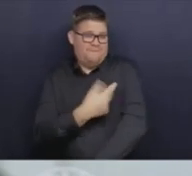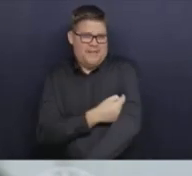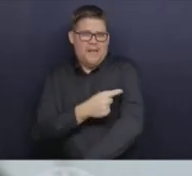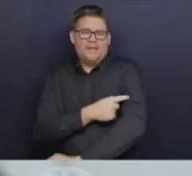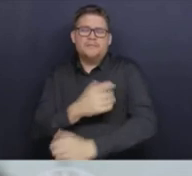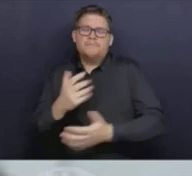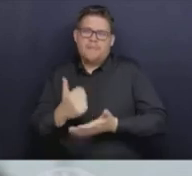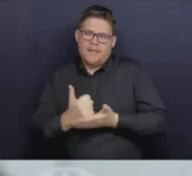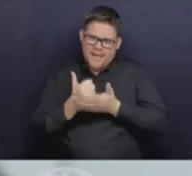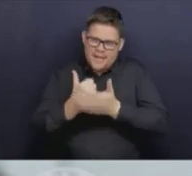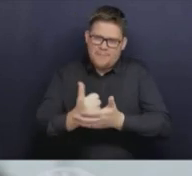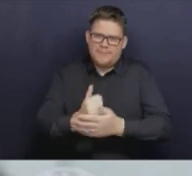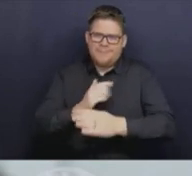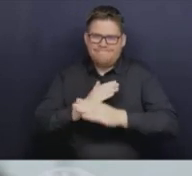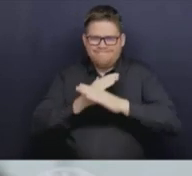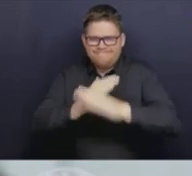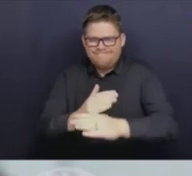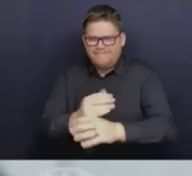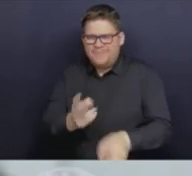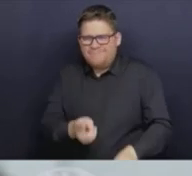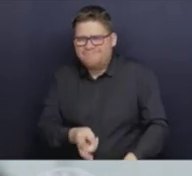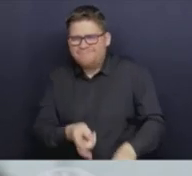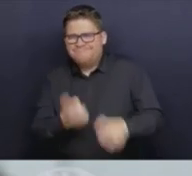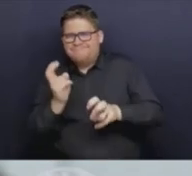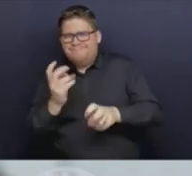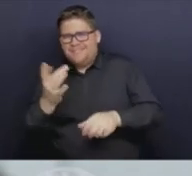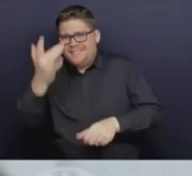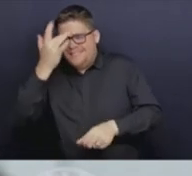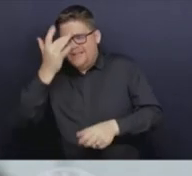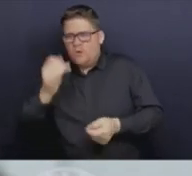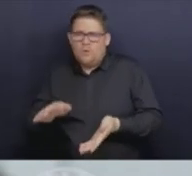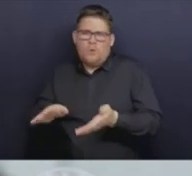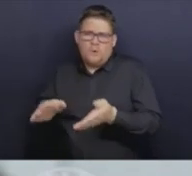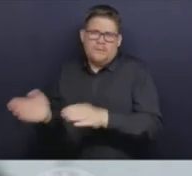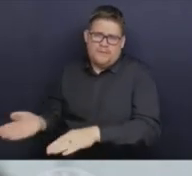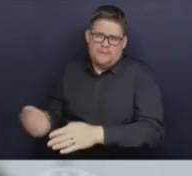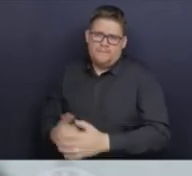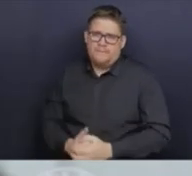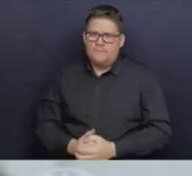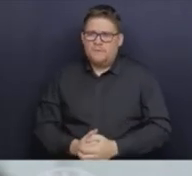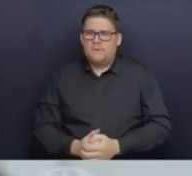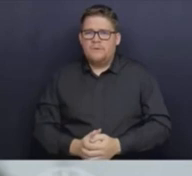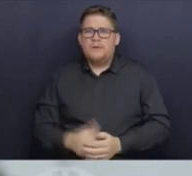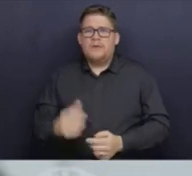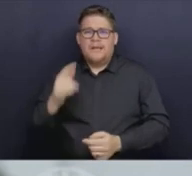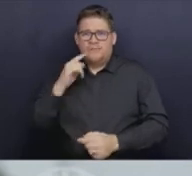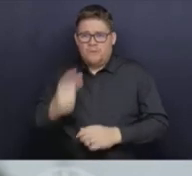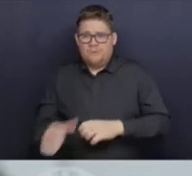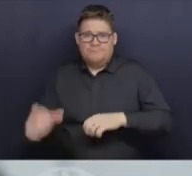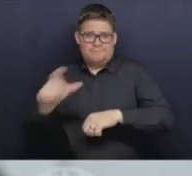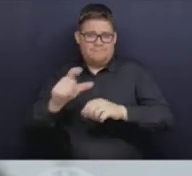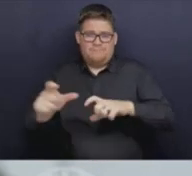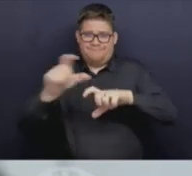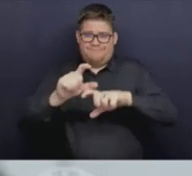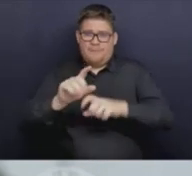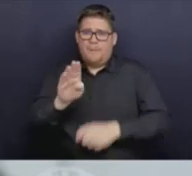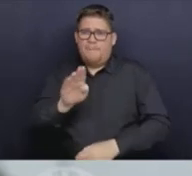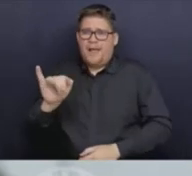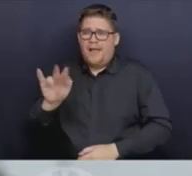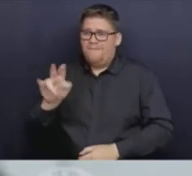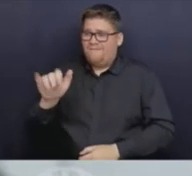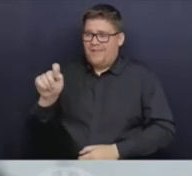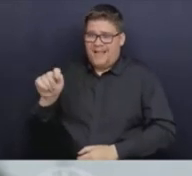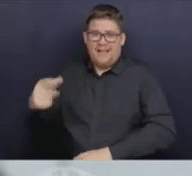bivalent booster that has that Omicron antigen in it. So if you have not yet had that, then you need to get it.